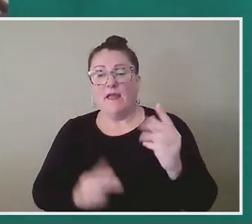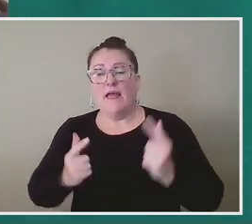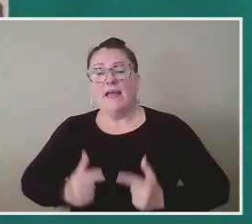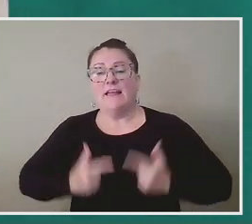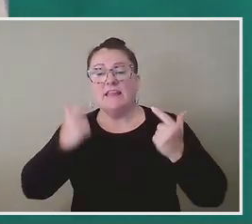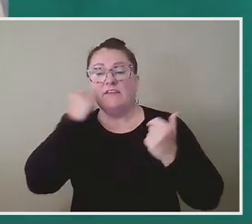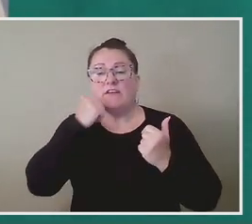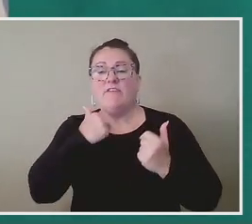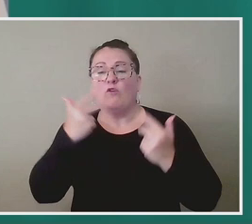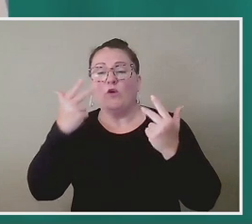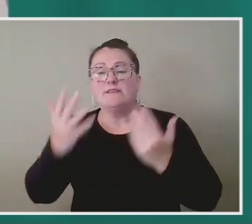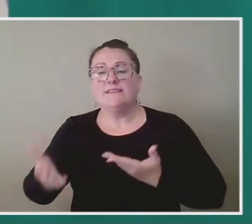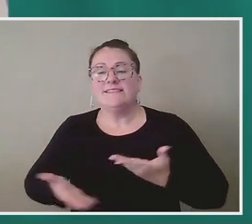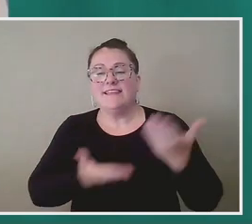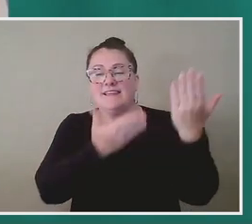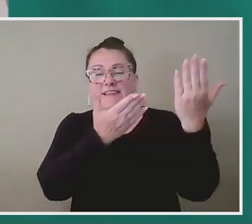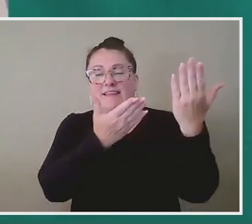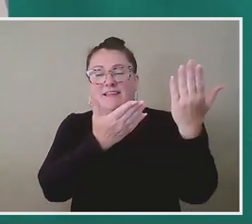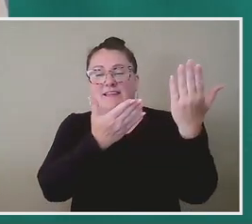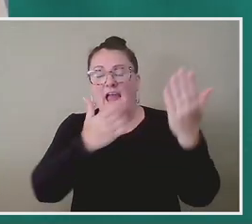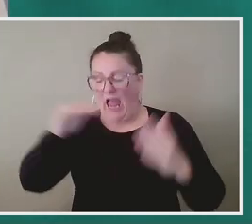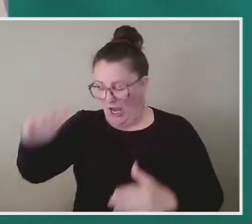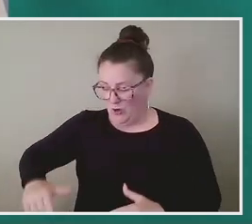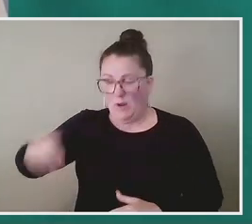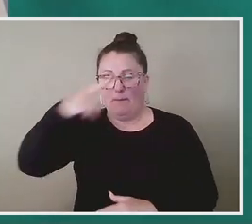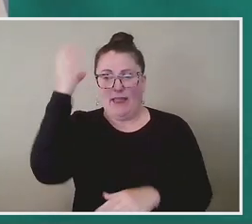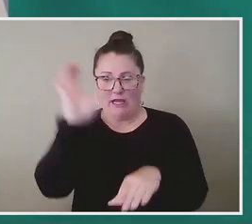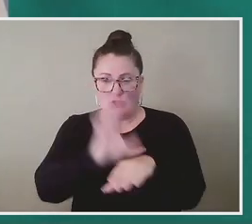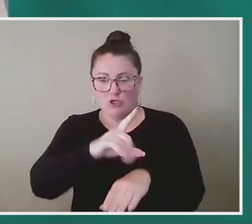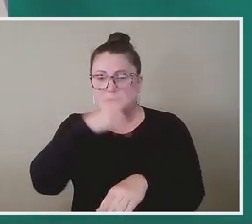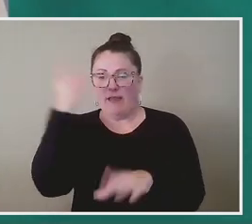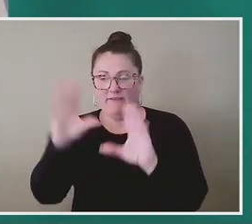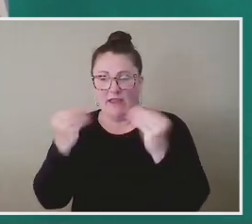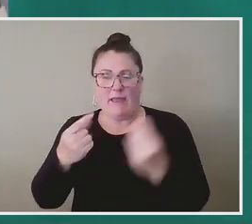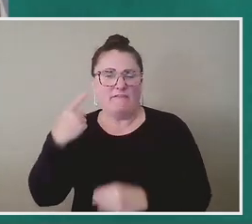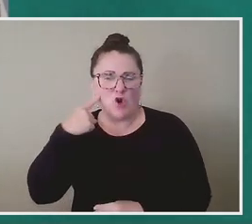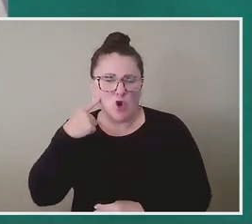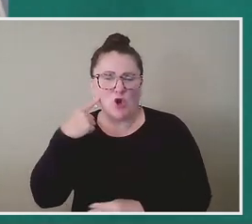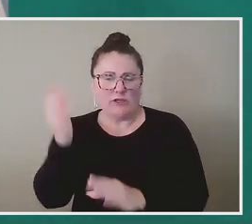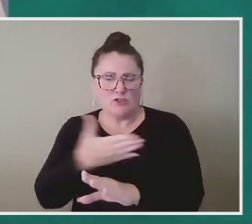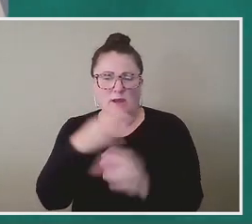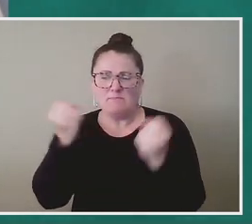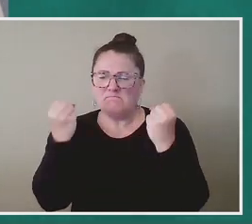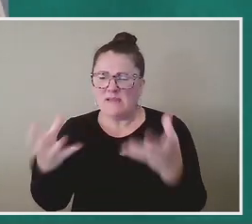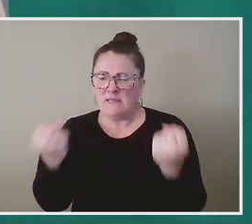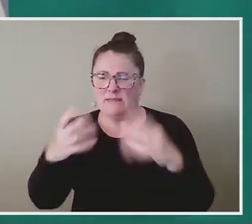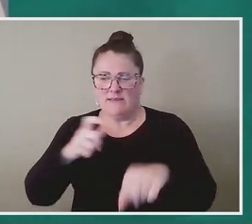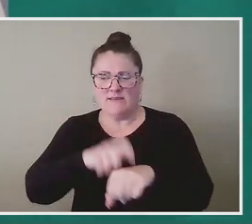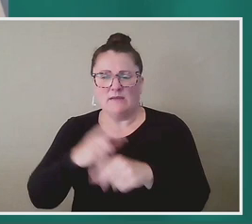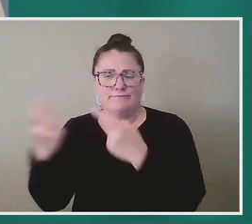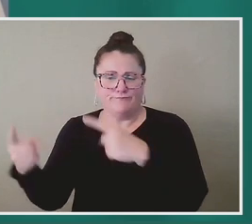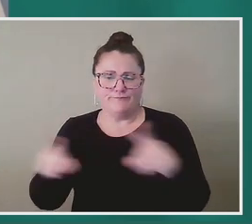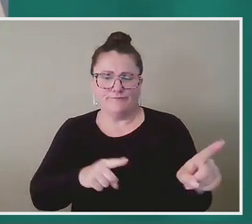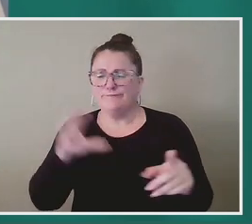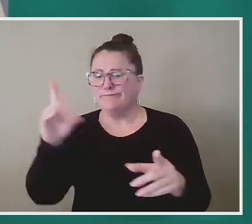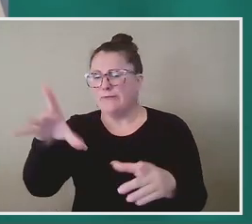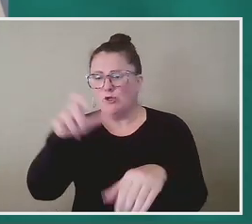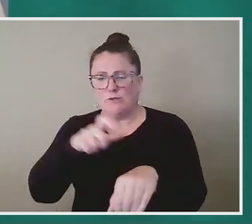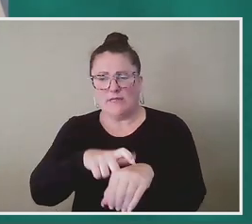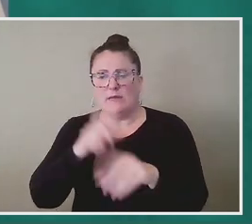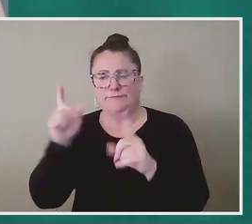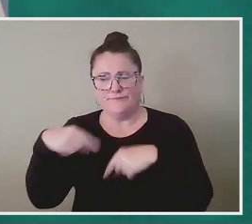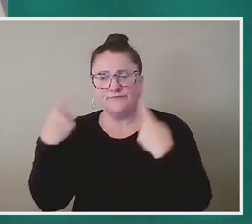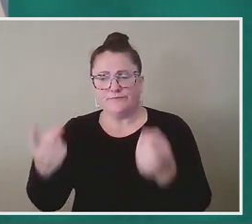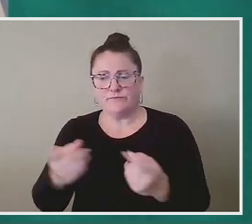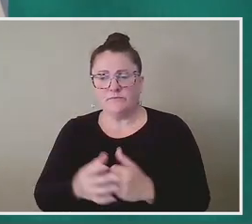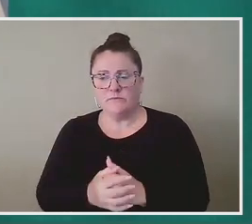And, and, you know, I grew up in black church, black family. I've heard this song in many spaces on many occasions, because hundreds of times there